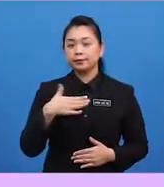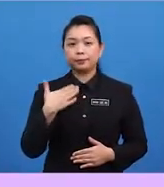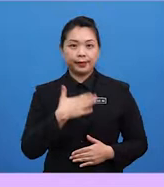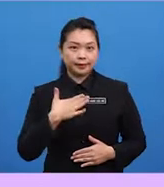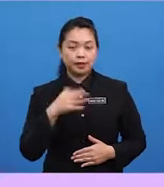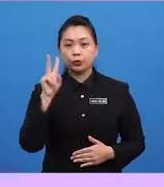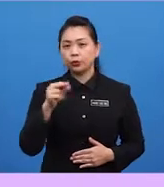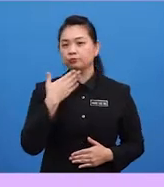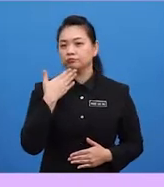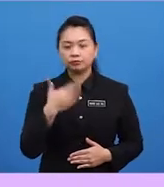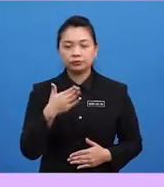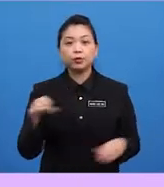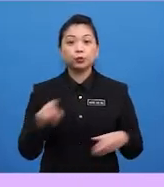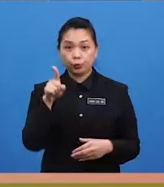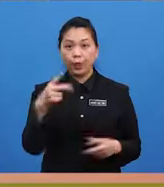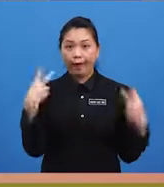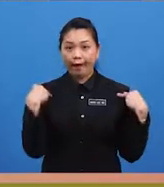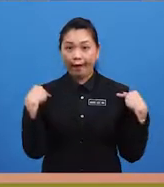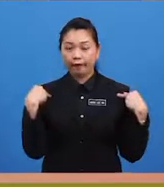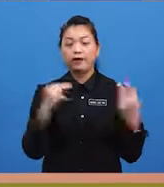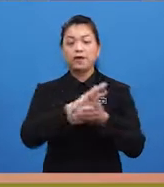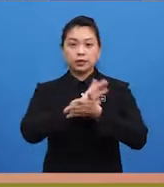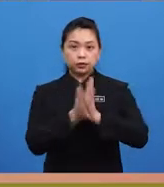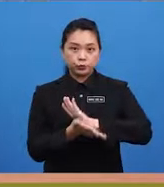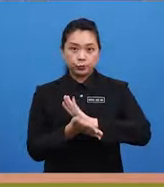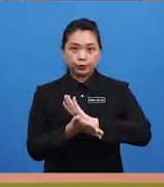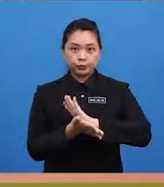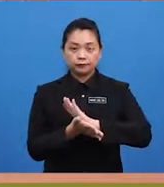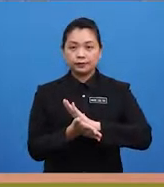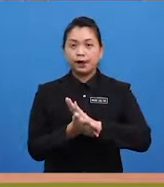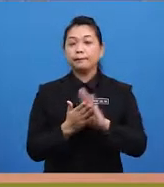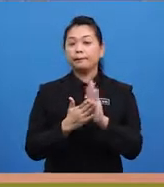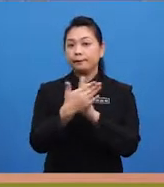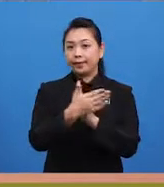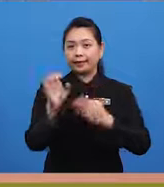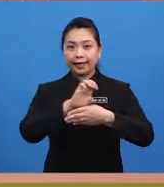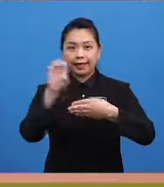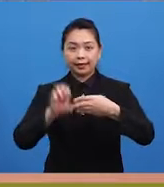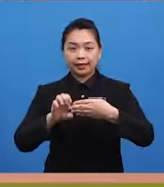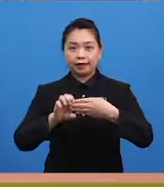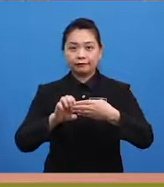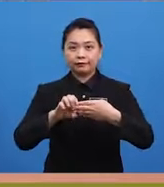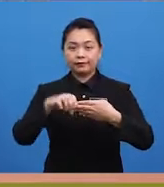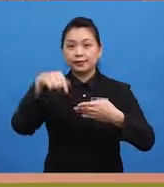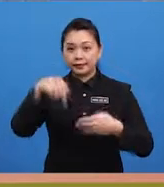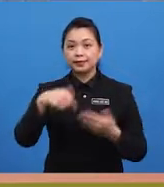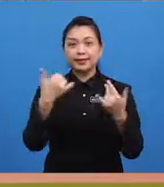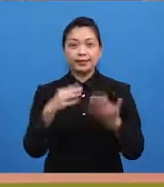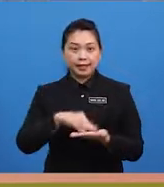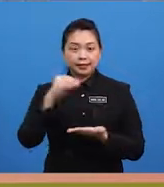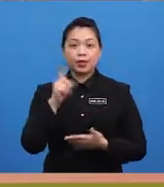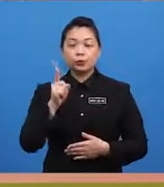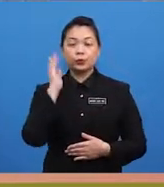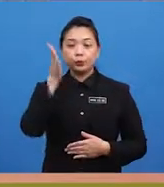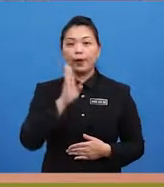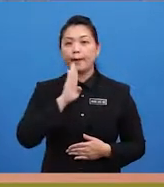thank you. Do you have? So, by the end of this lesson, I'm pretty sure you will